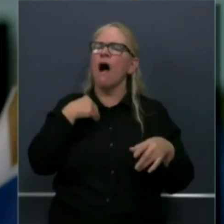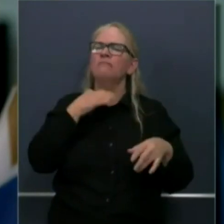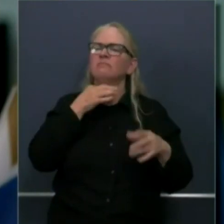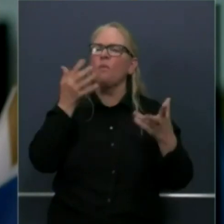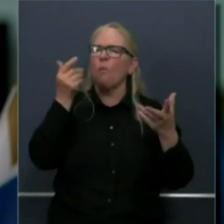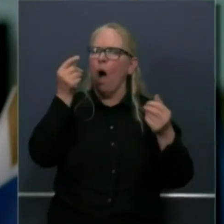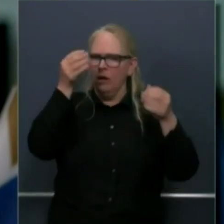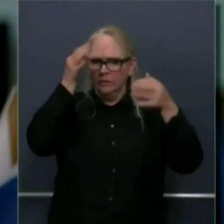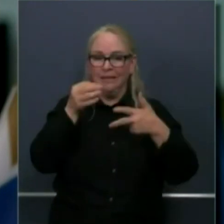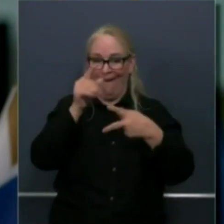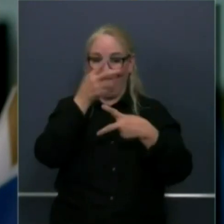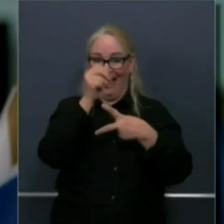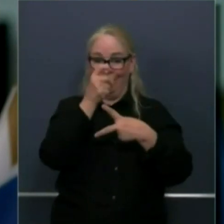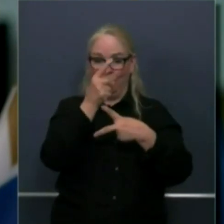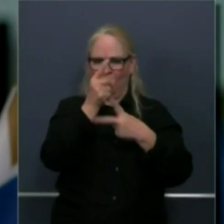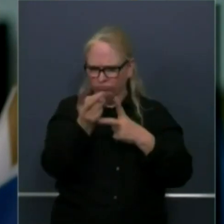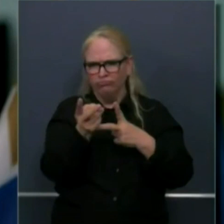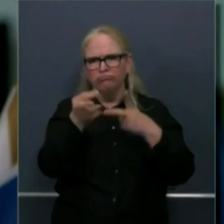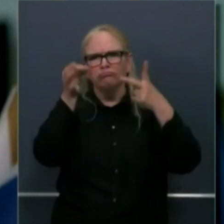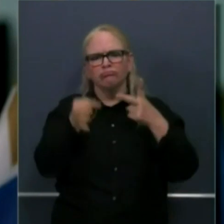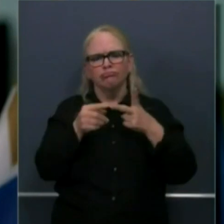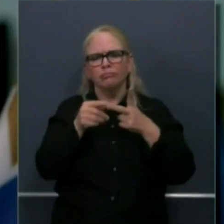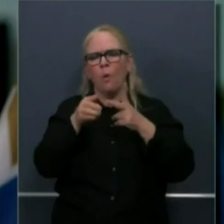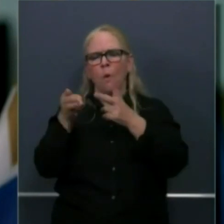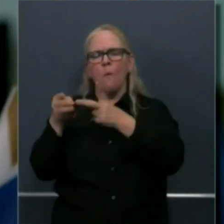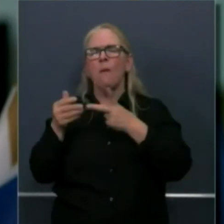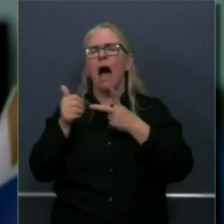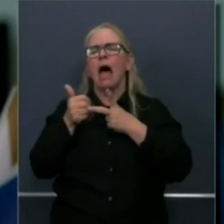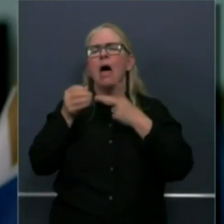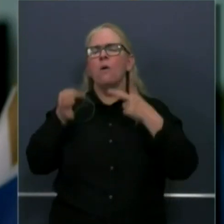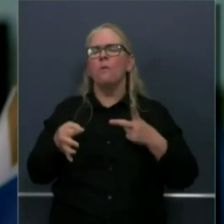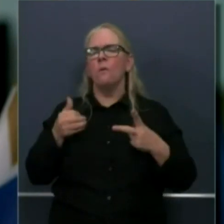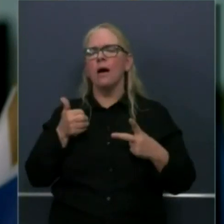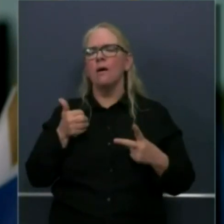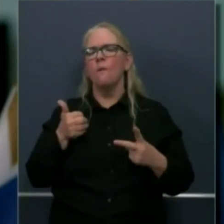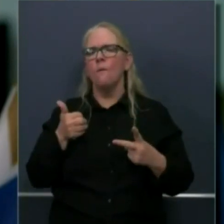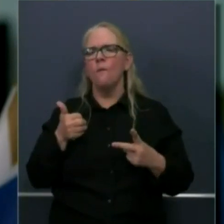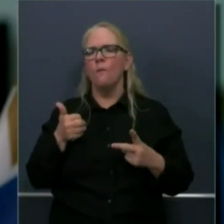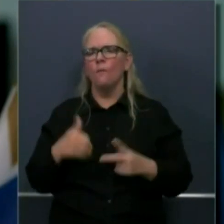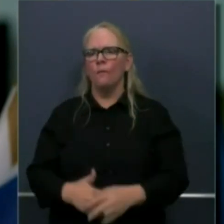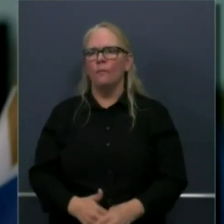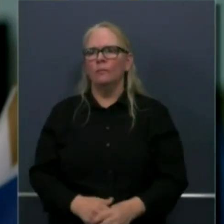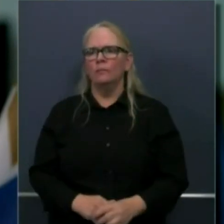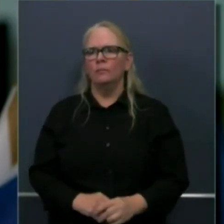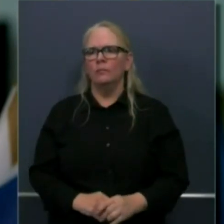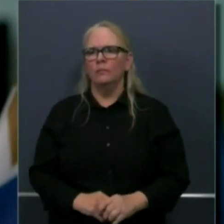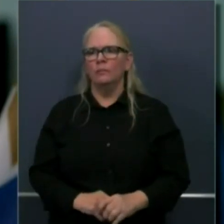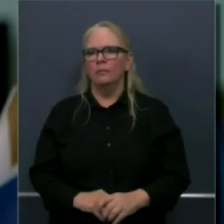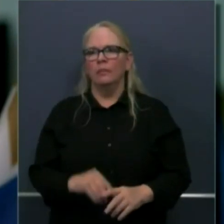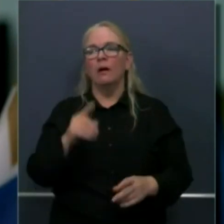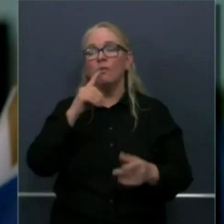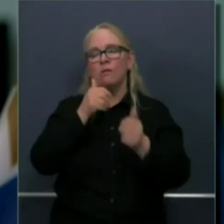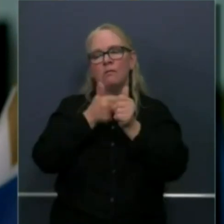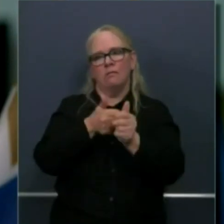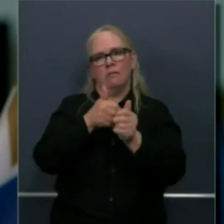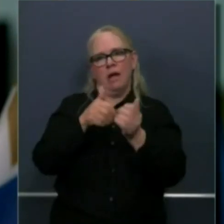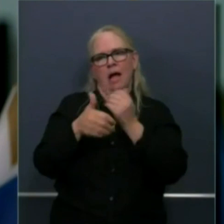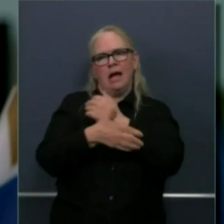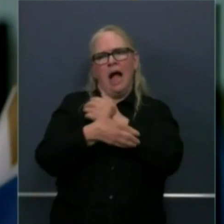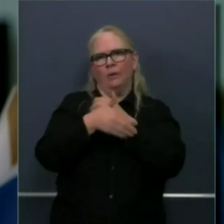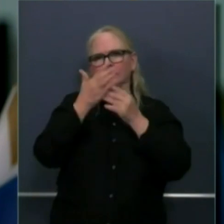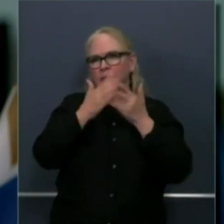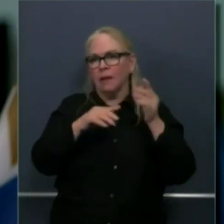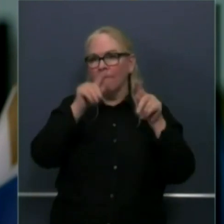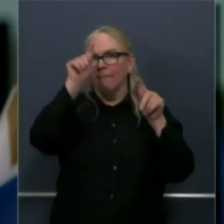far as the county variances go, you mentioned that there could be, you know, unique characteristics in certain counties that you would consider when deciding